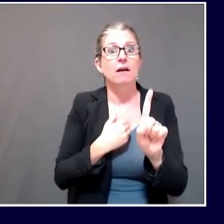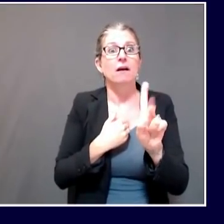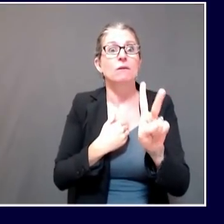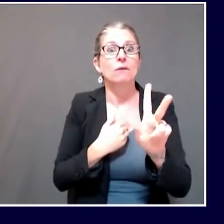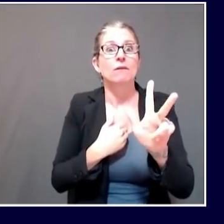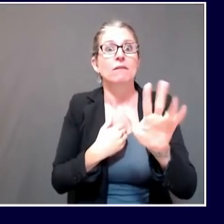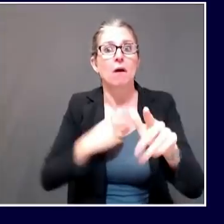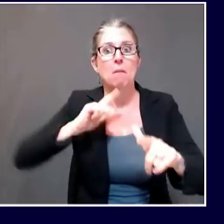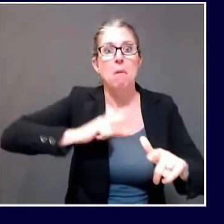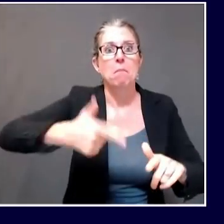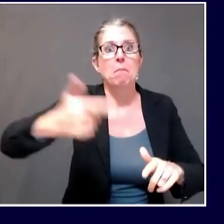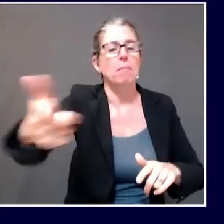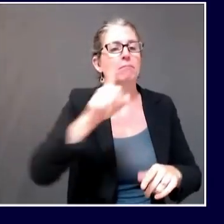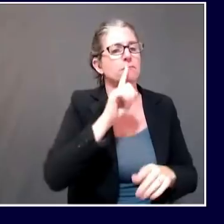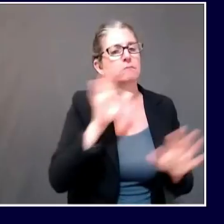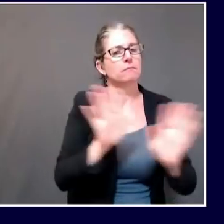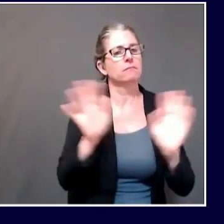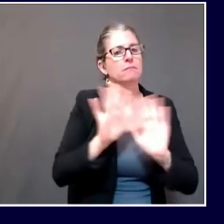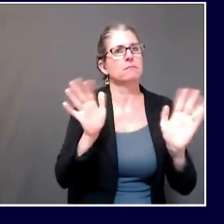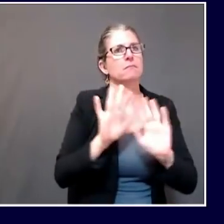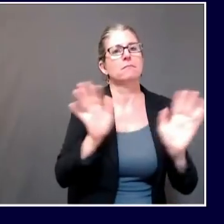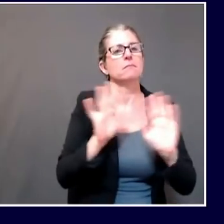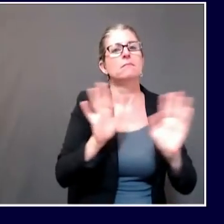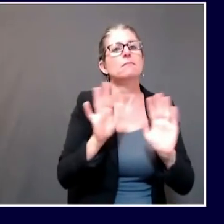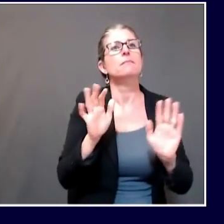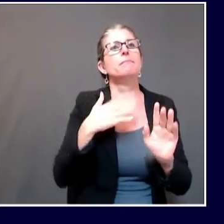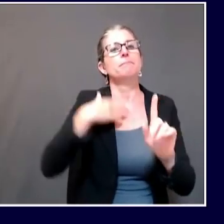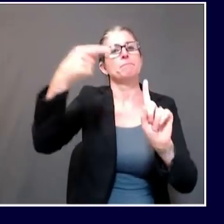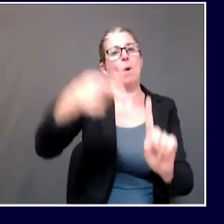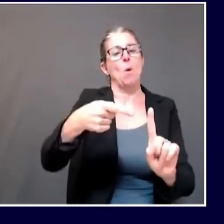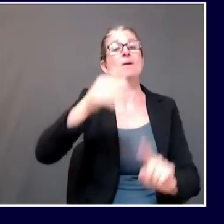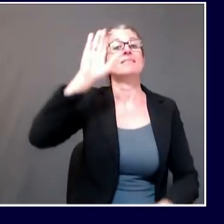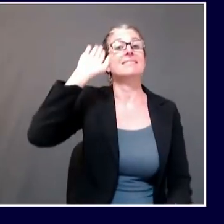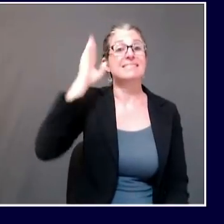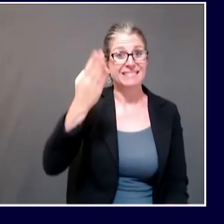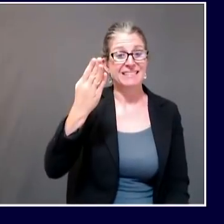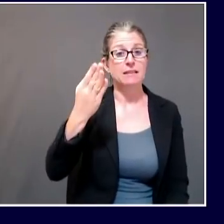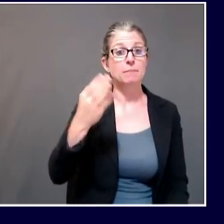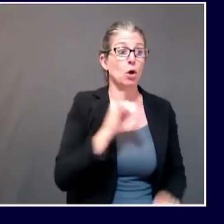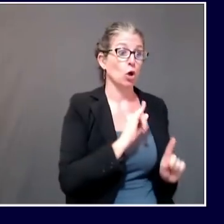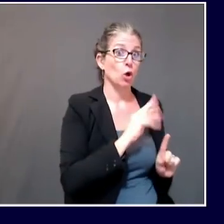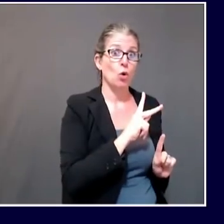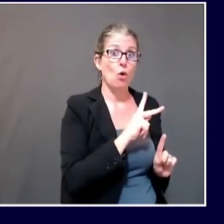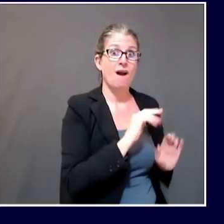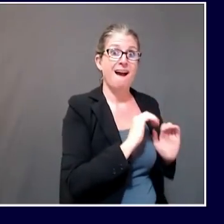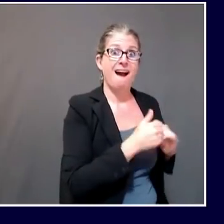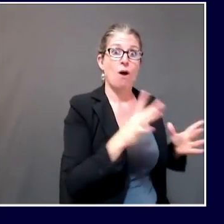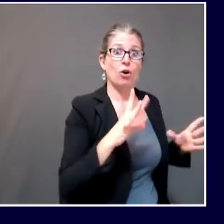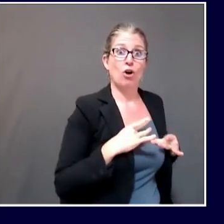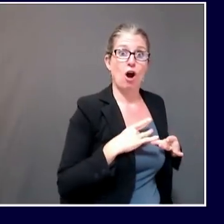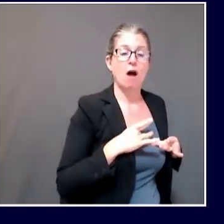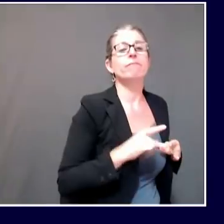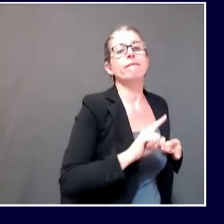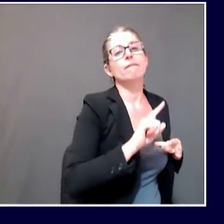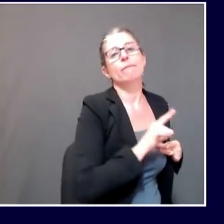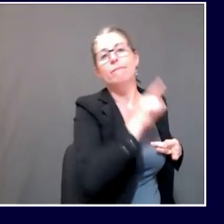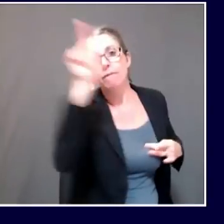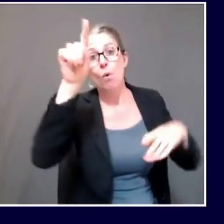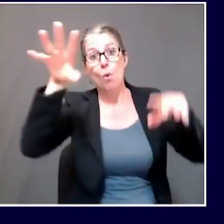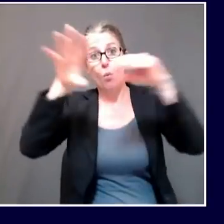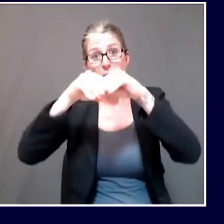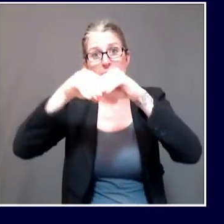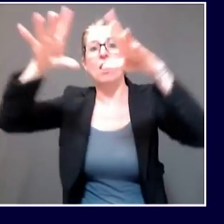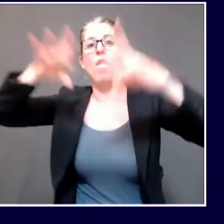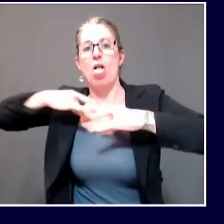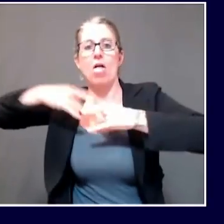transmission was from Penobscot County down to York County. Okay, thank you. This can be for any of